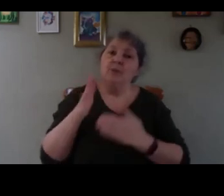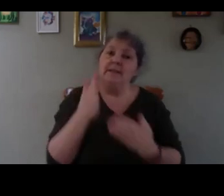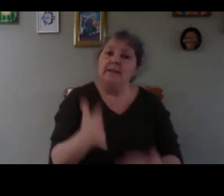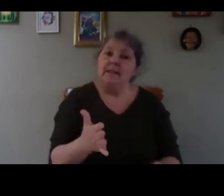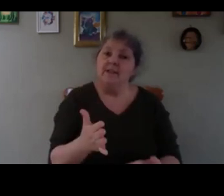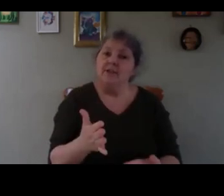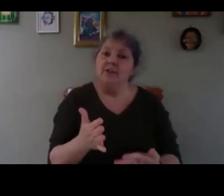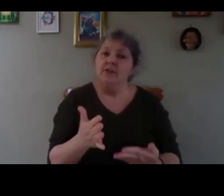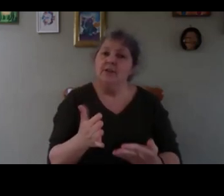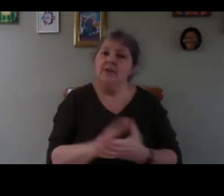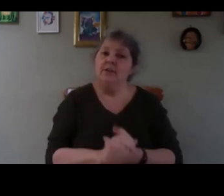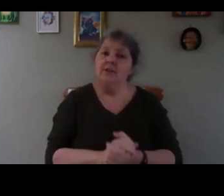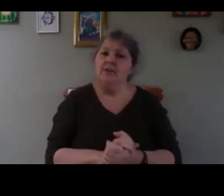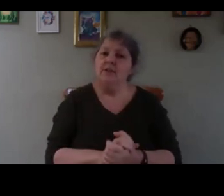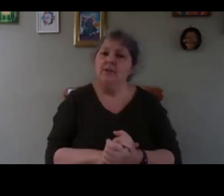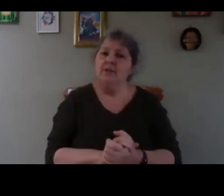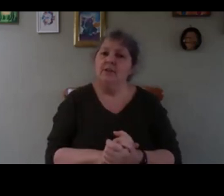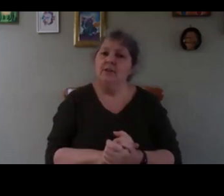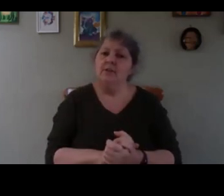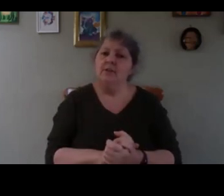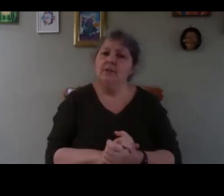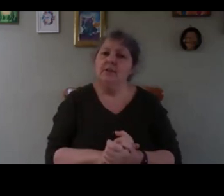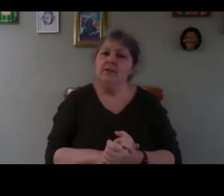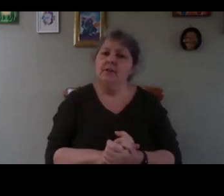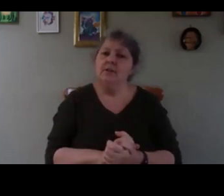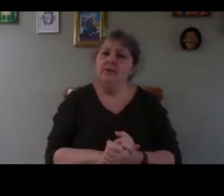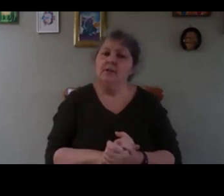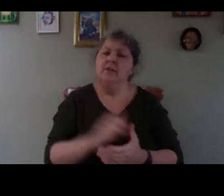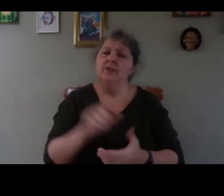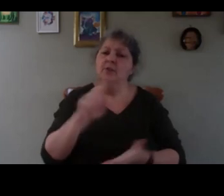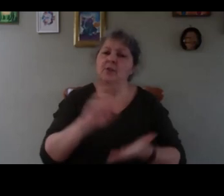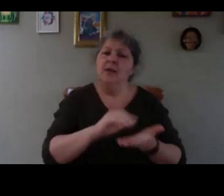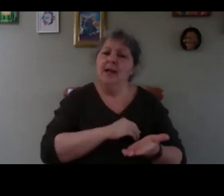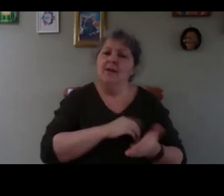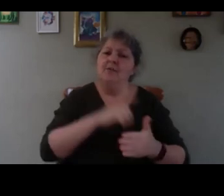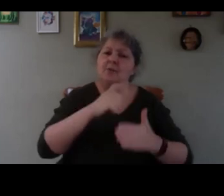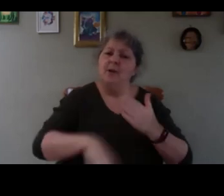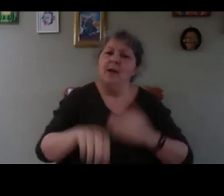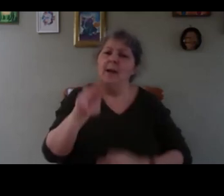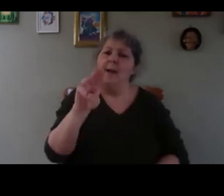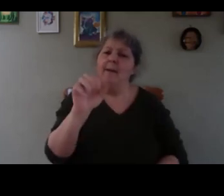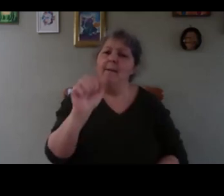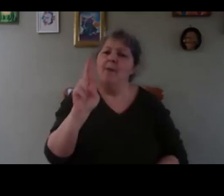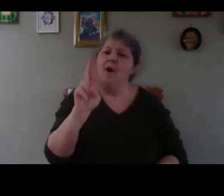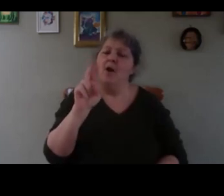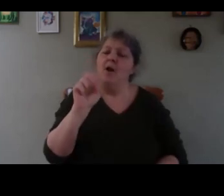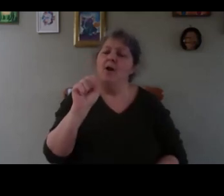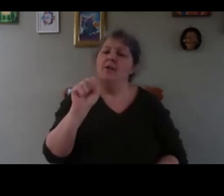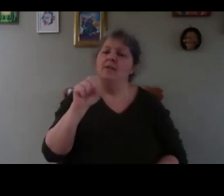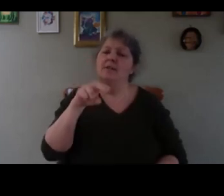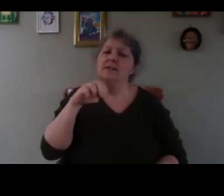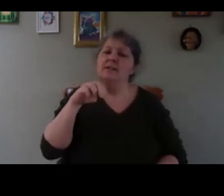vitality quickly is not the topic today but you have to buy parsnup seeds every year every year